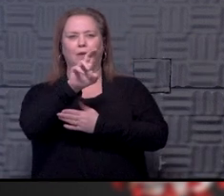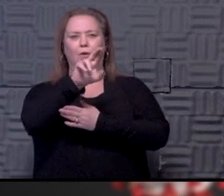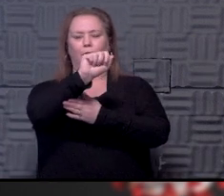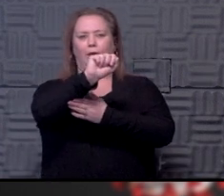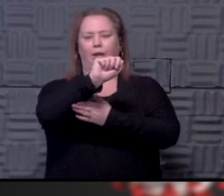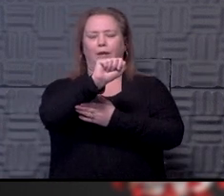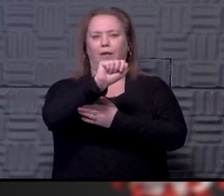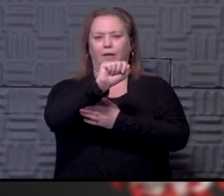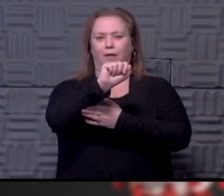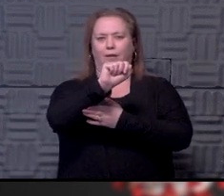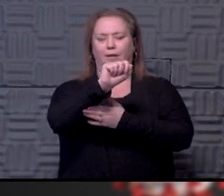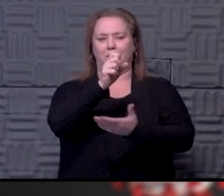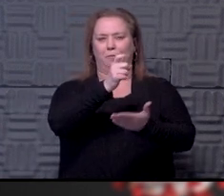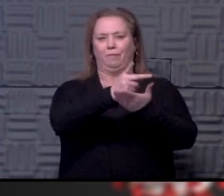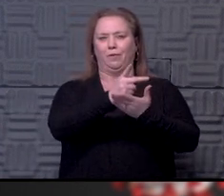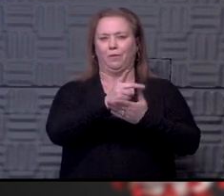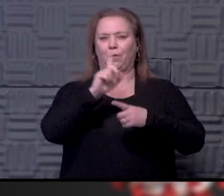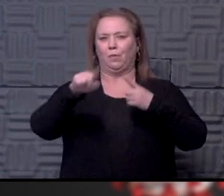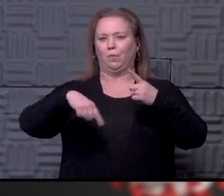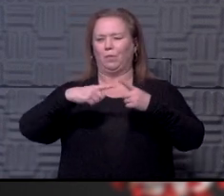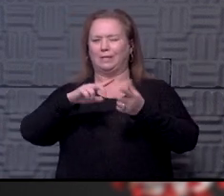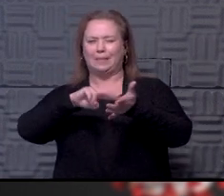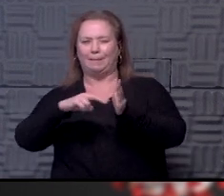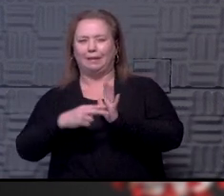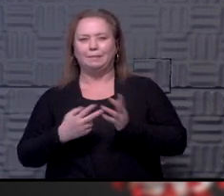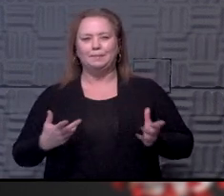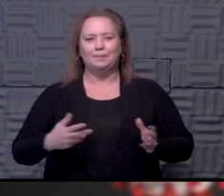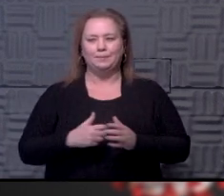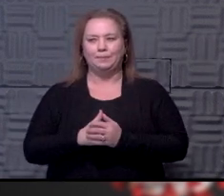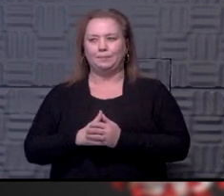authorization approval? What will that really mean?